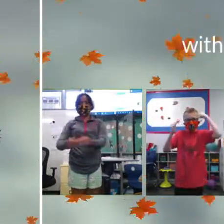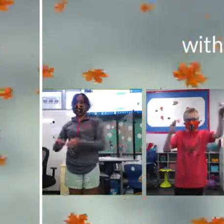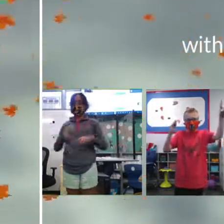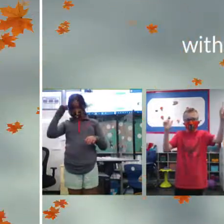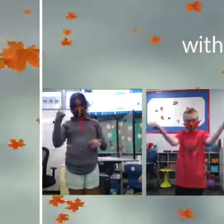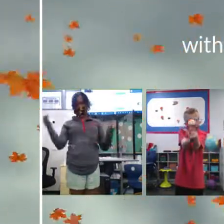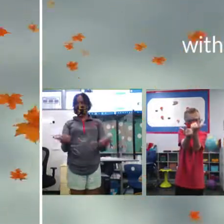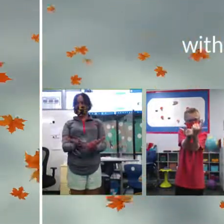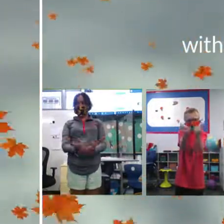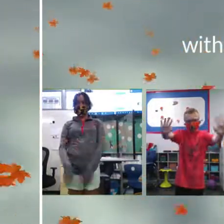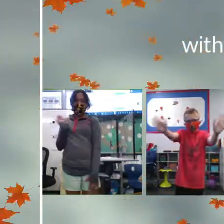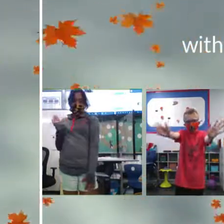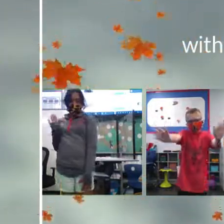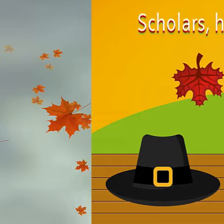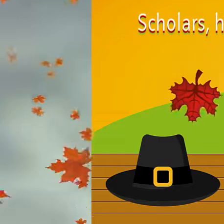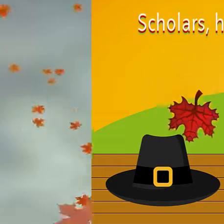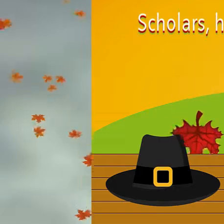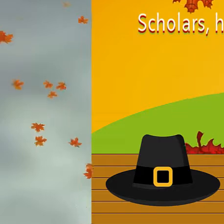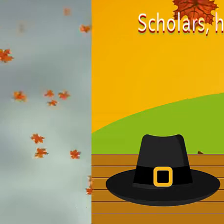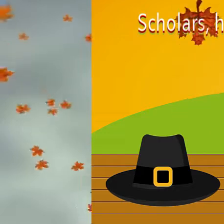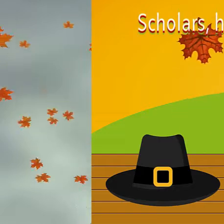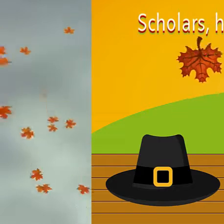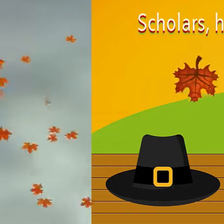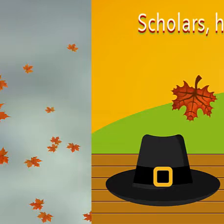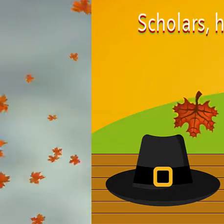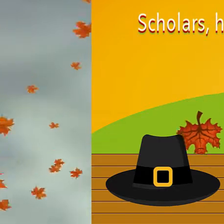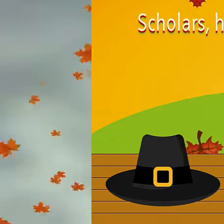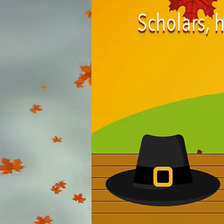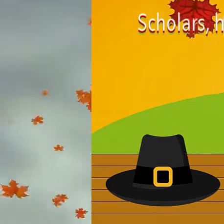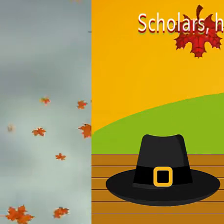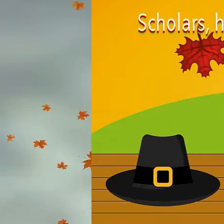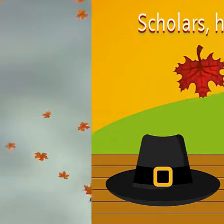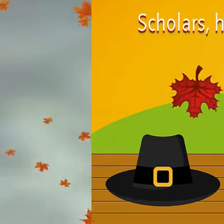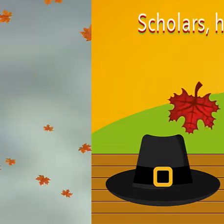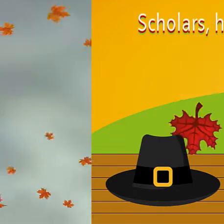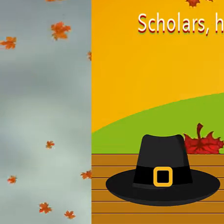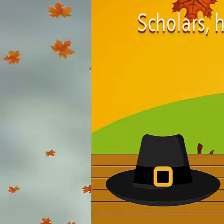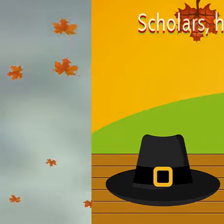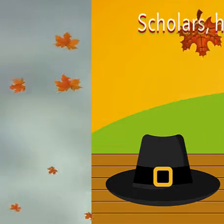And justice for all. I pledge the